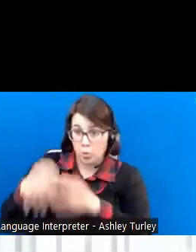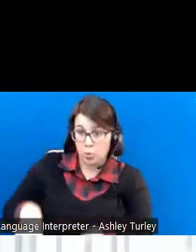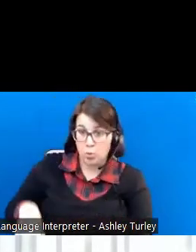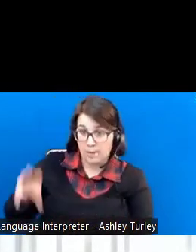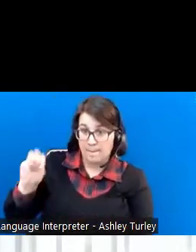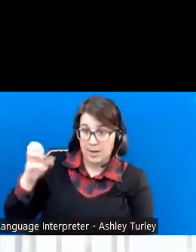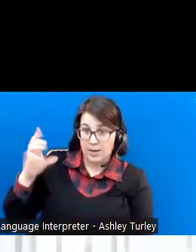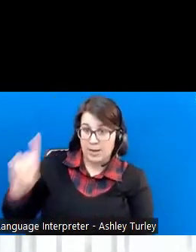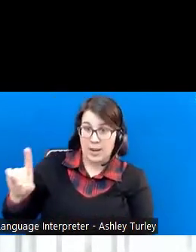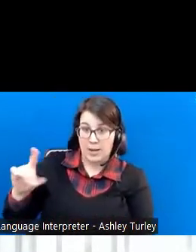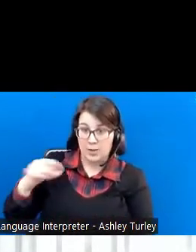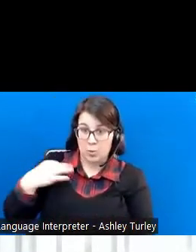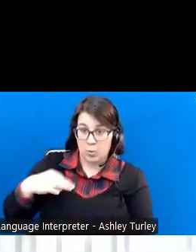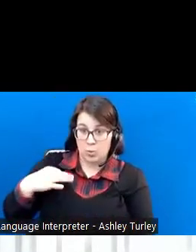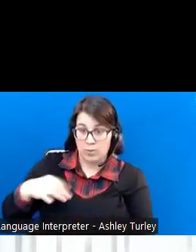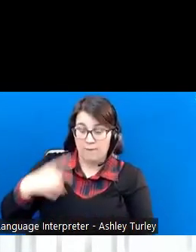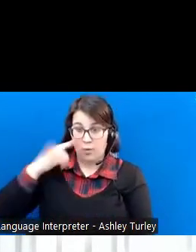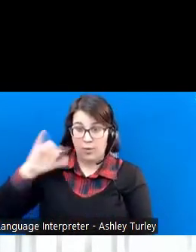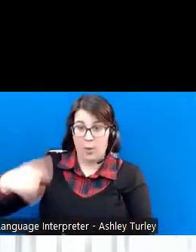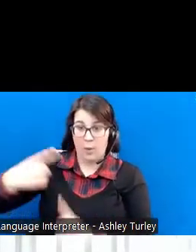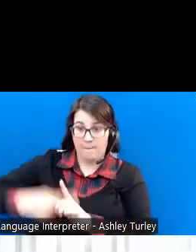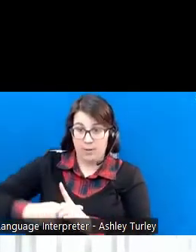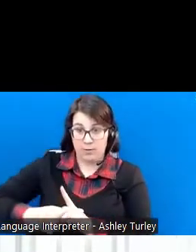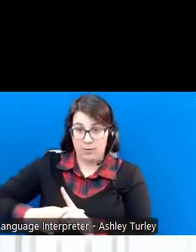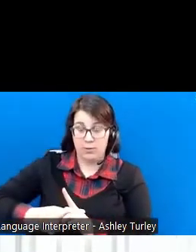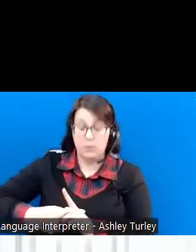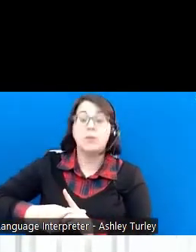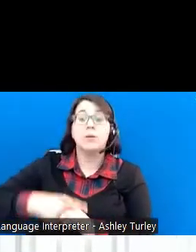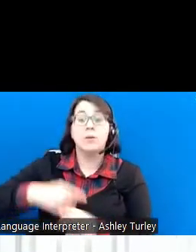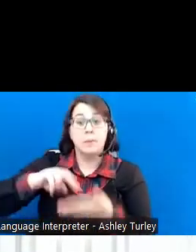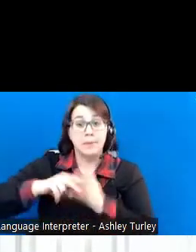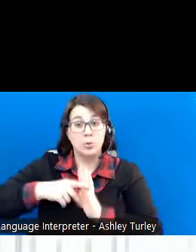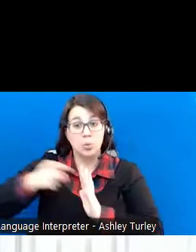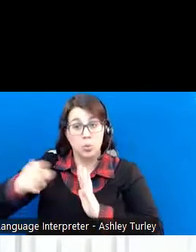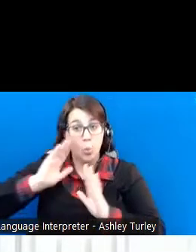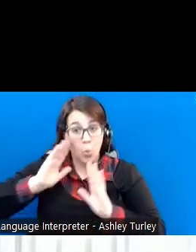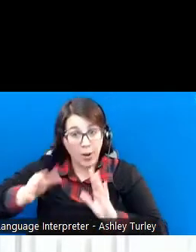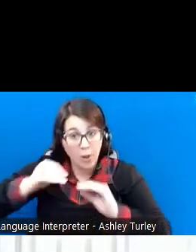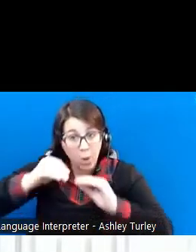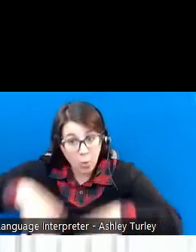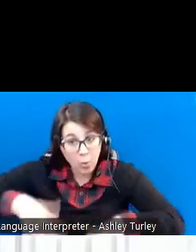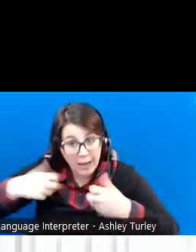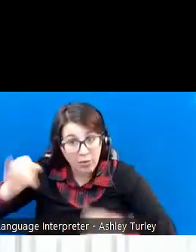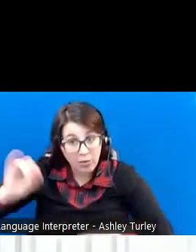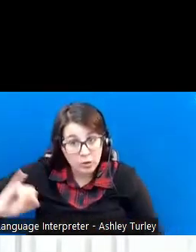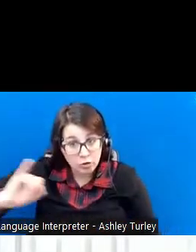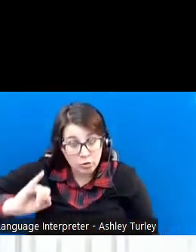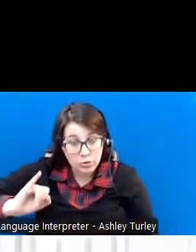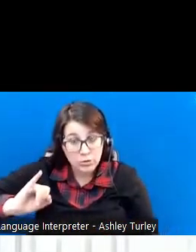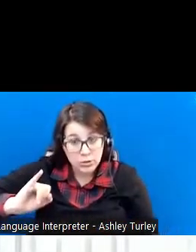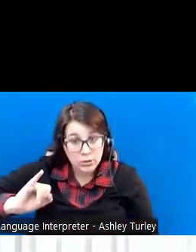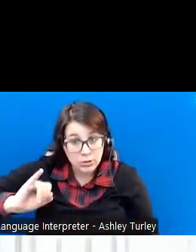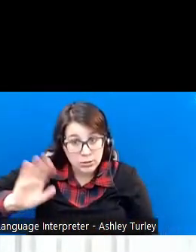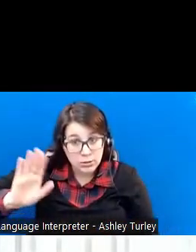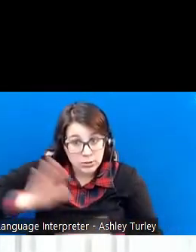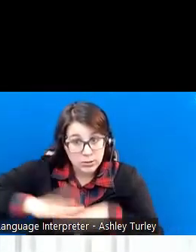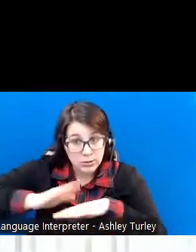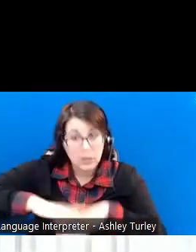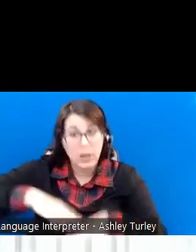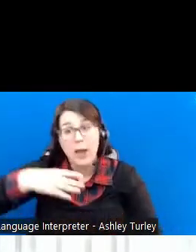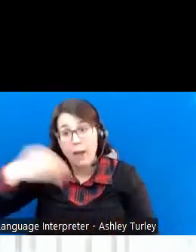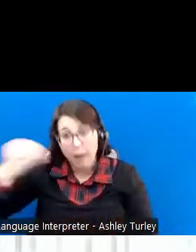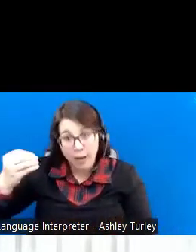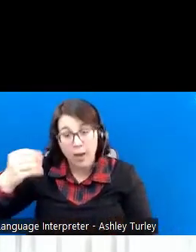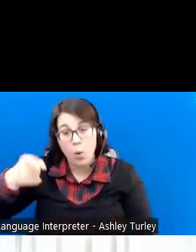eligibility for that month. So you will lose your health insurance, and you will lose